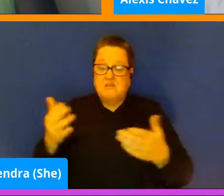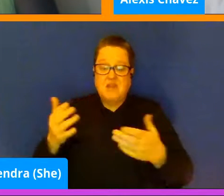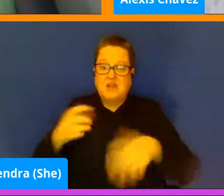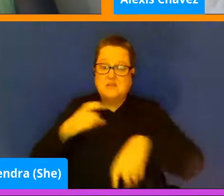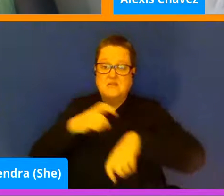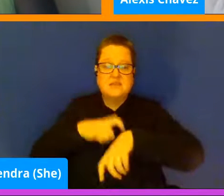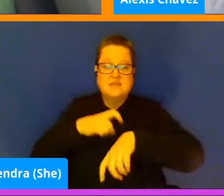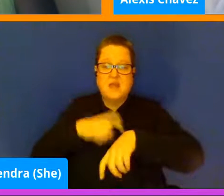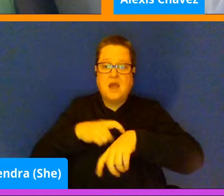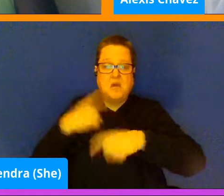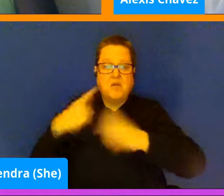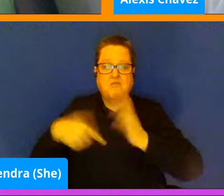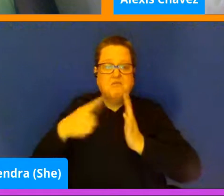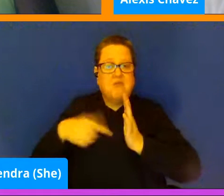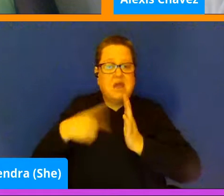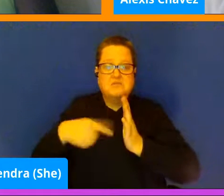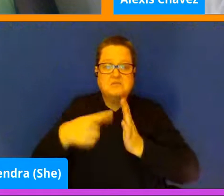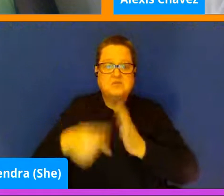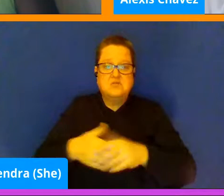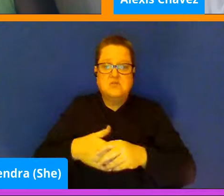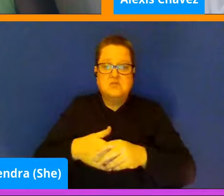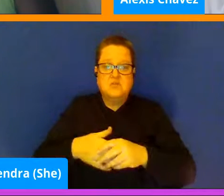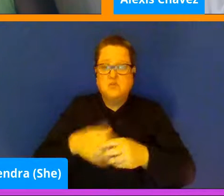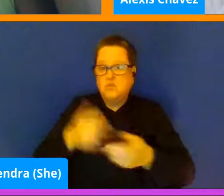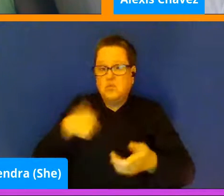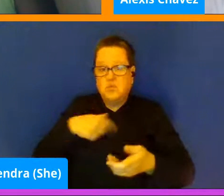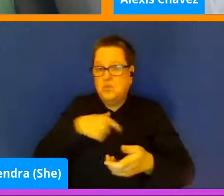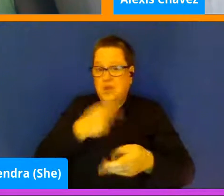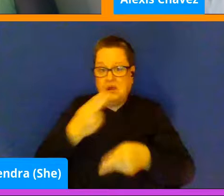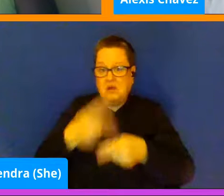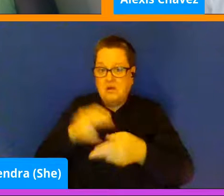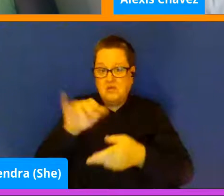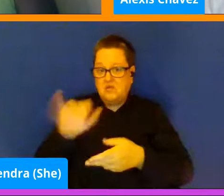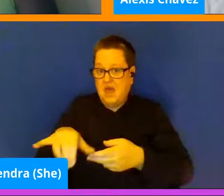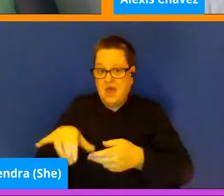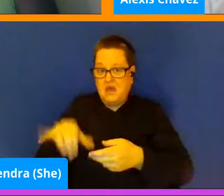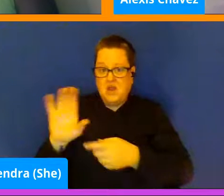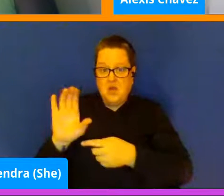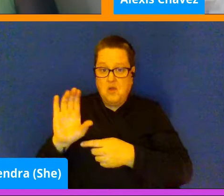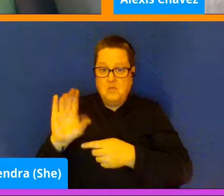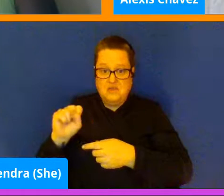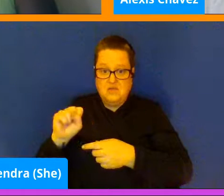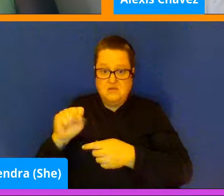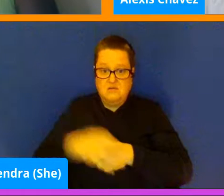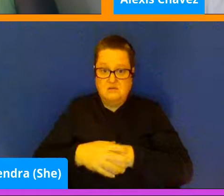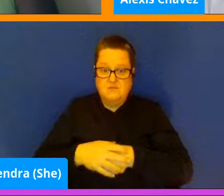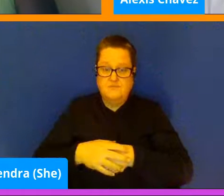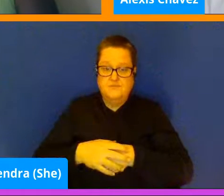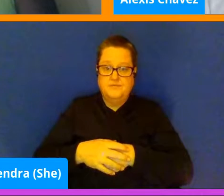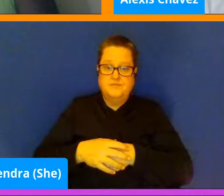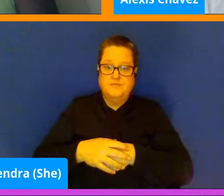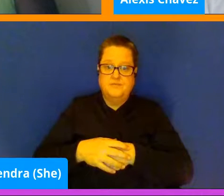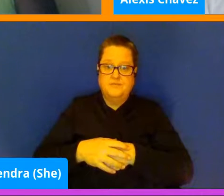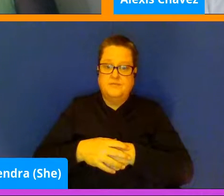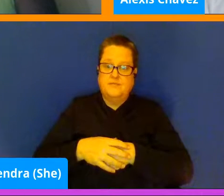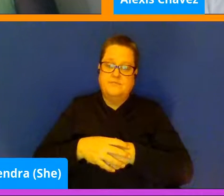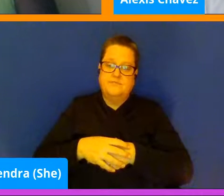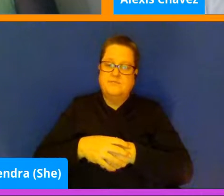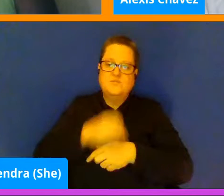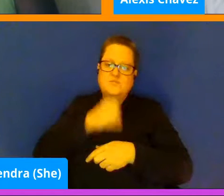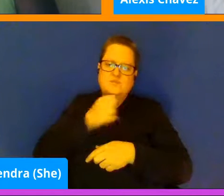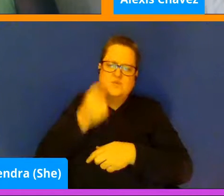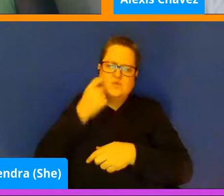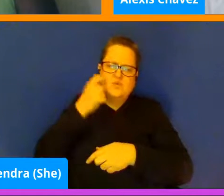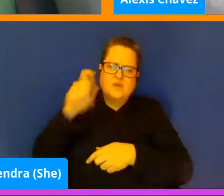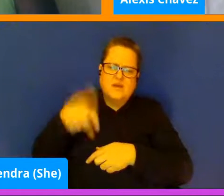also be what we call a coping skill. There's no reason that we have to stick to one way of talking about it. And